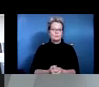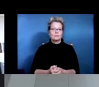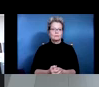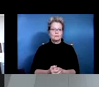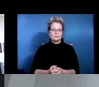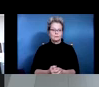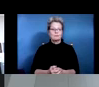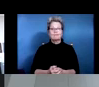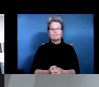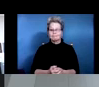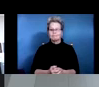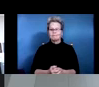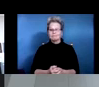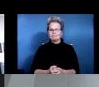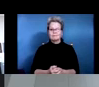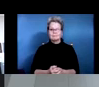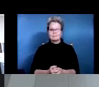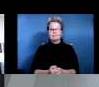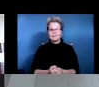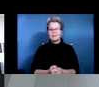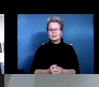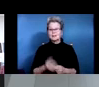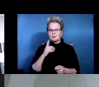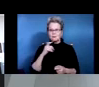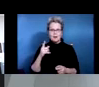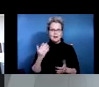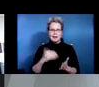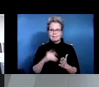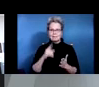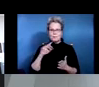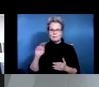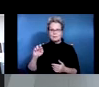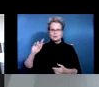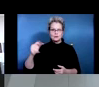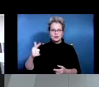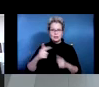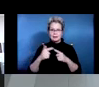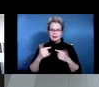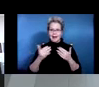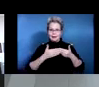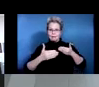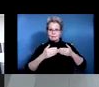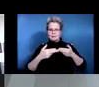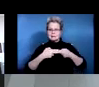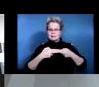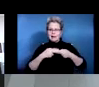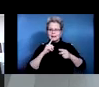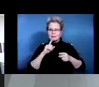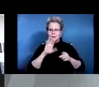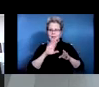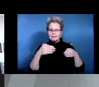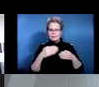Here we see, um, the remaining sides for this individual. They're all showing the outpatient follow along services that, um,